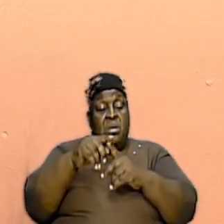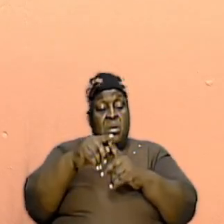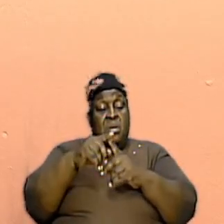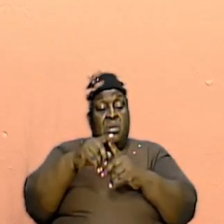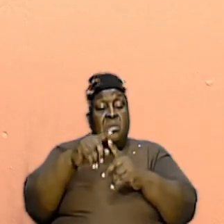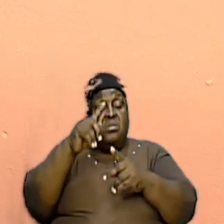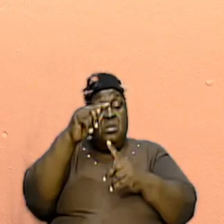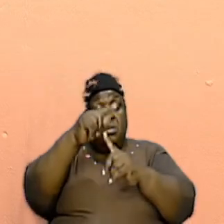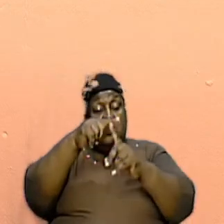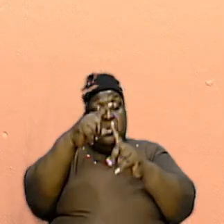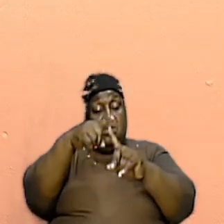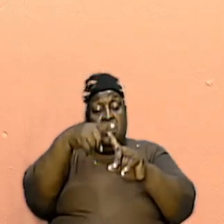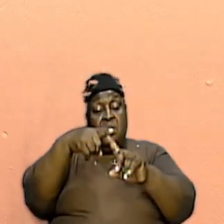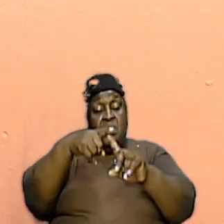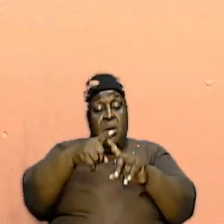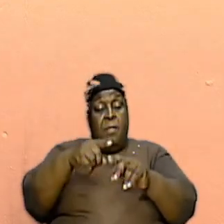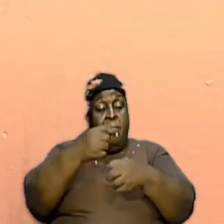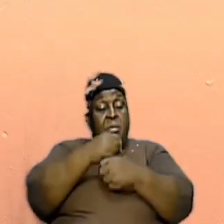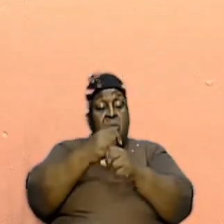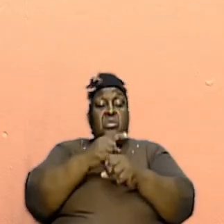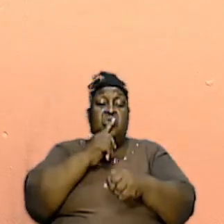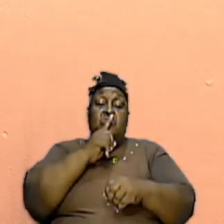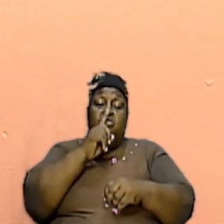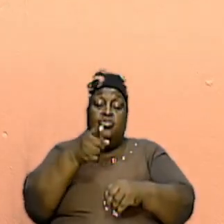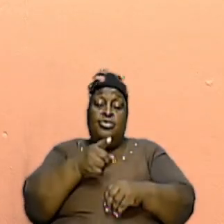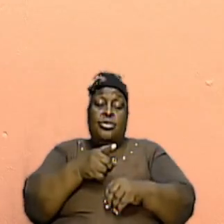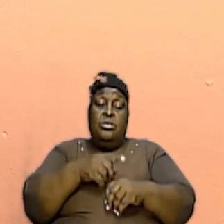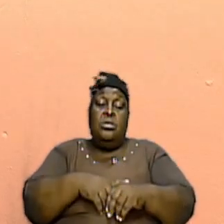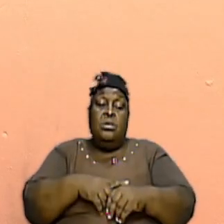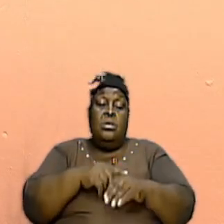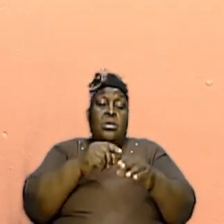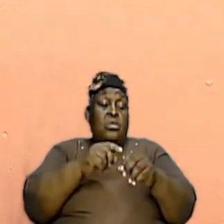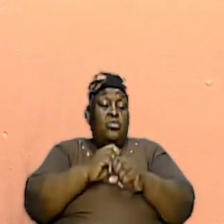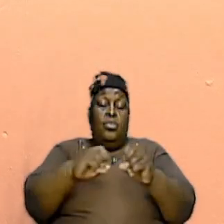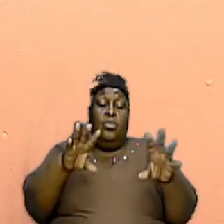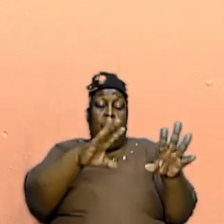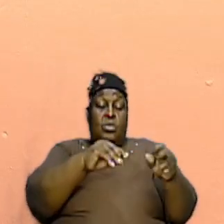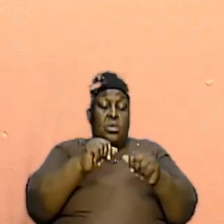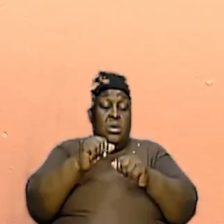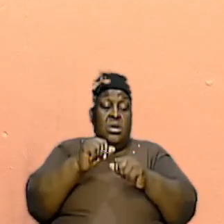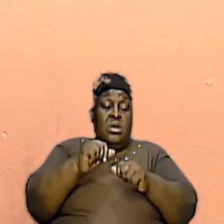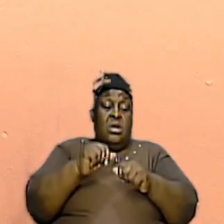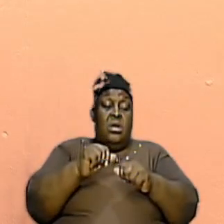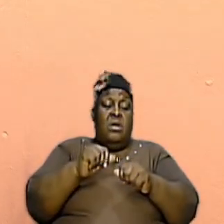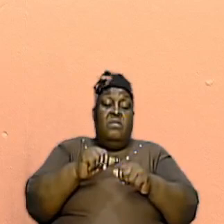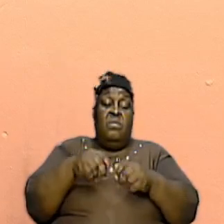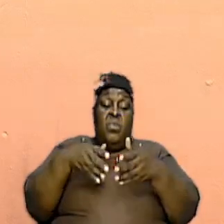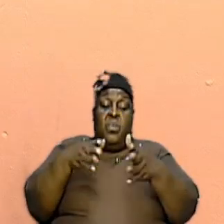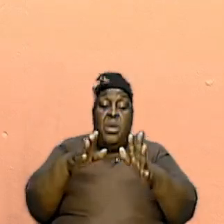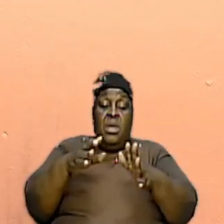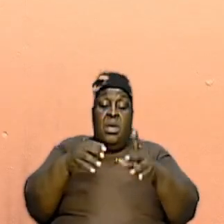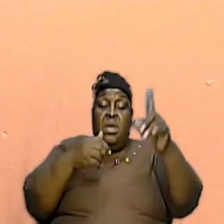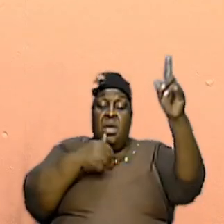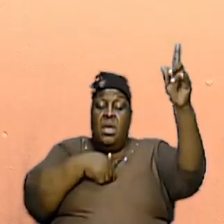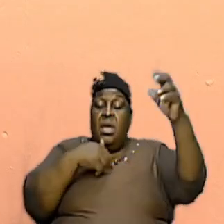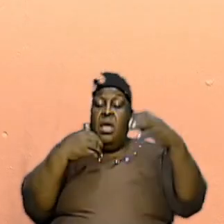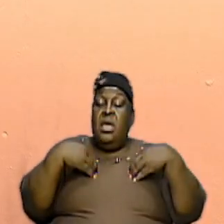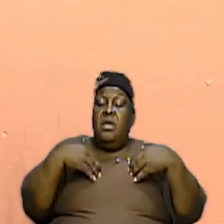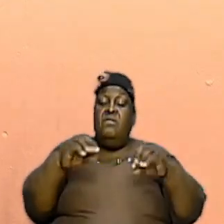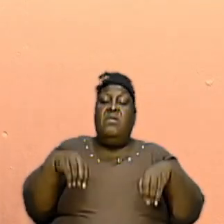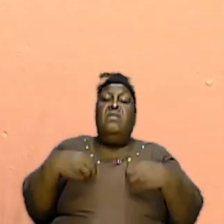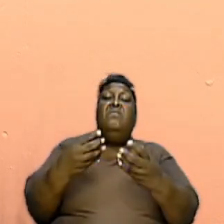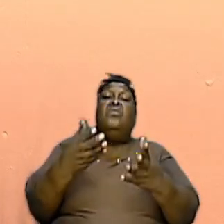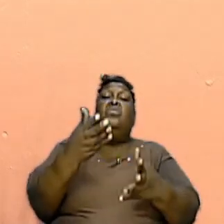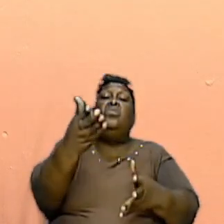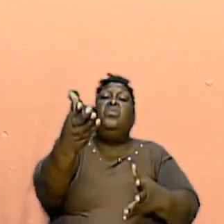instructions. Make sure that you don't deviate from the pattern that I have given you